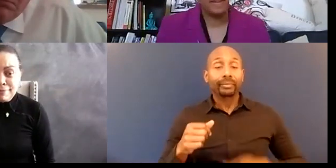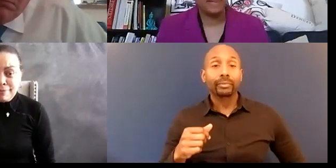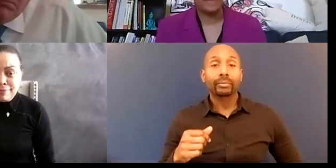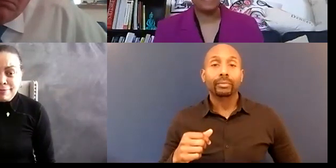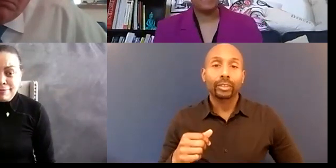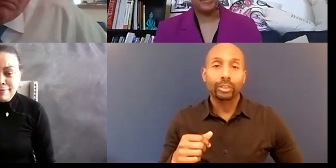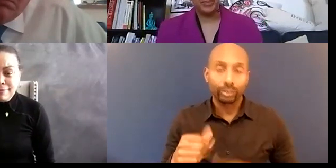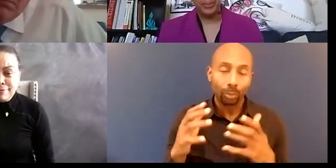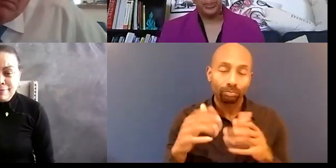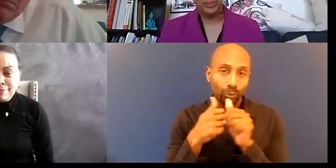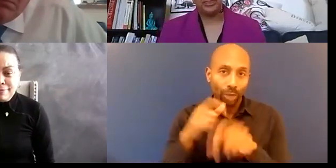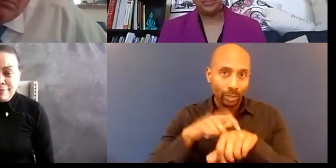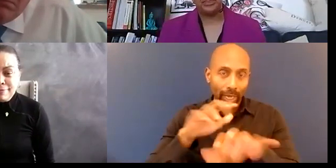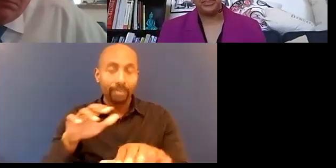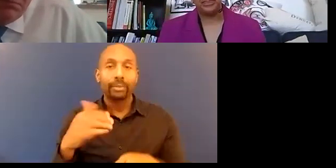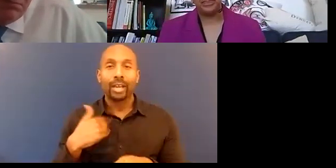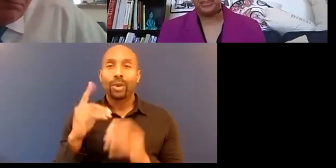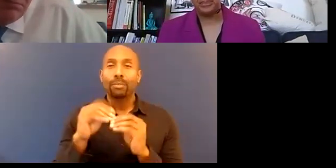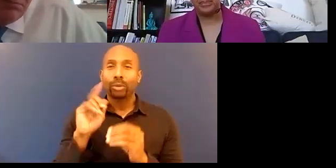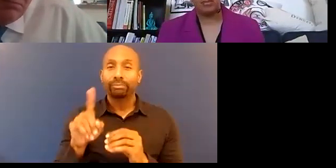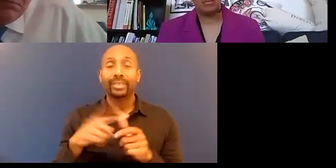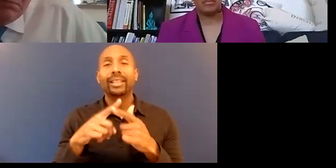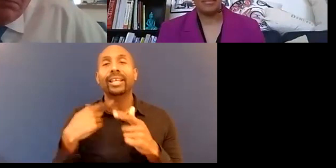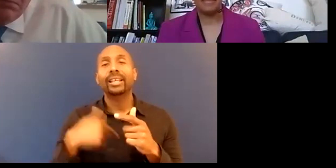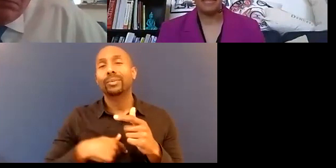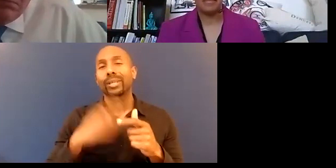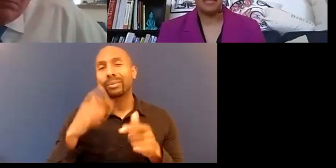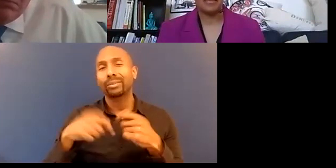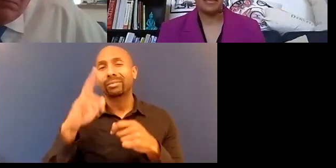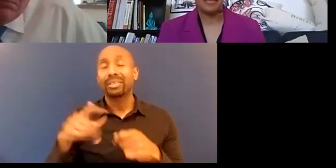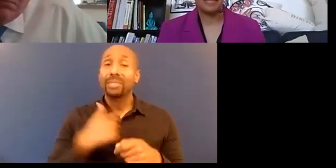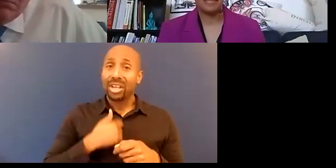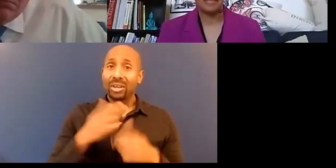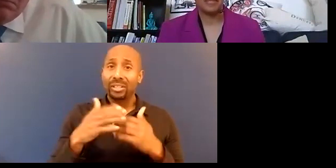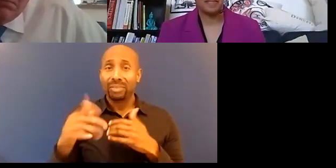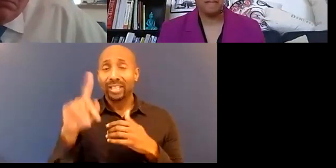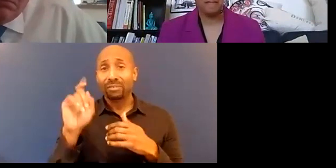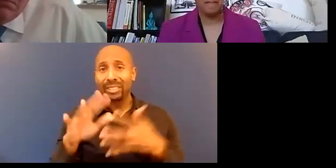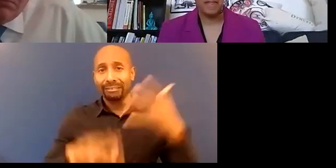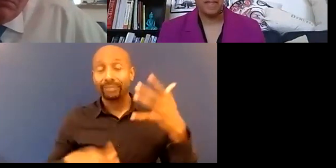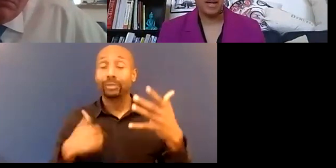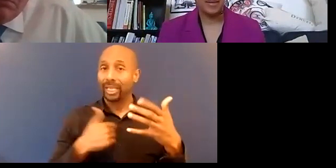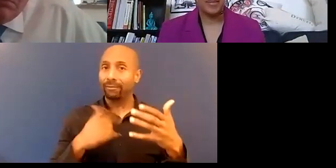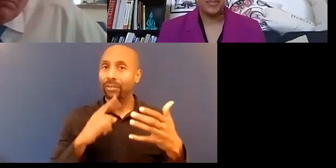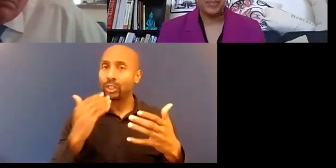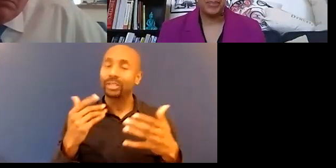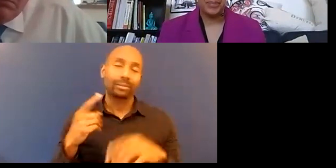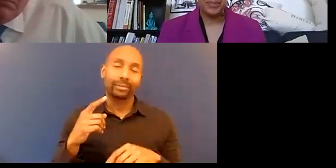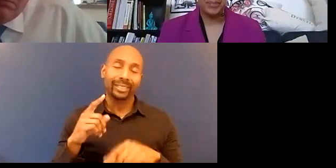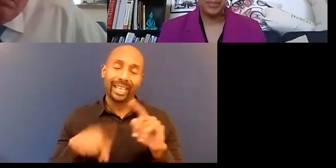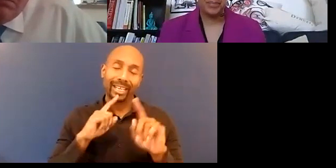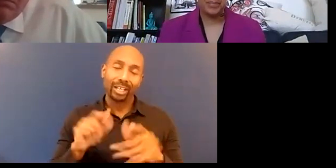going to ask this one question and then we'll wrap up i'm sorry for the rest of you we couldn't get to your questions we have some really good ones but i think this last one